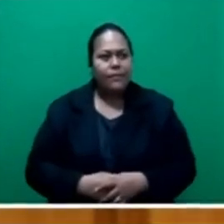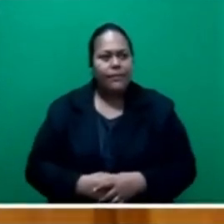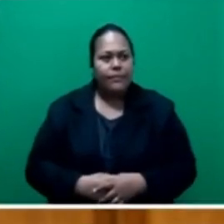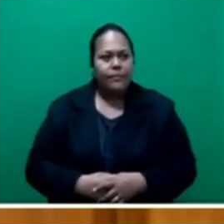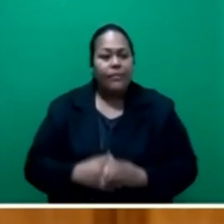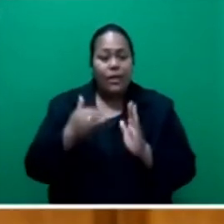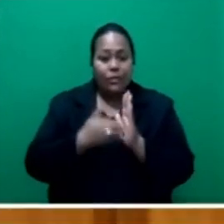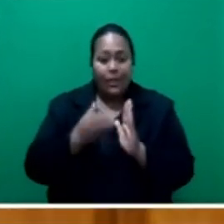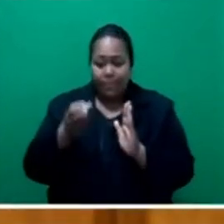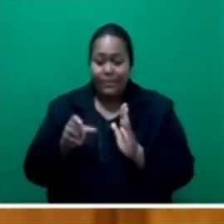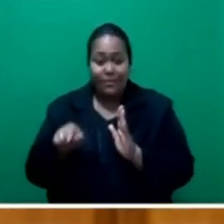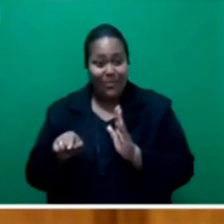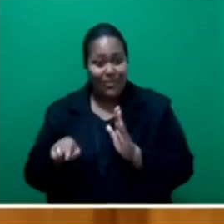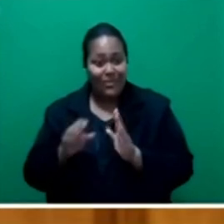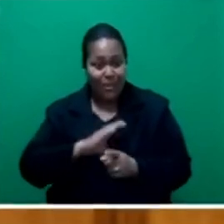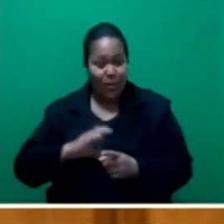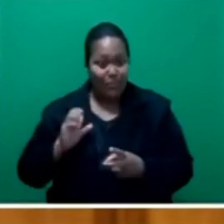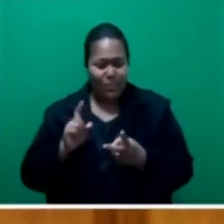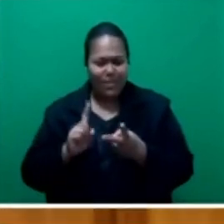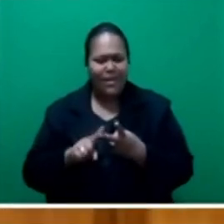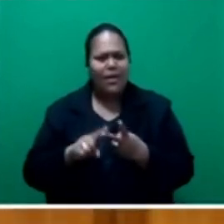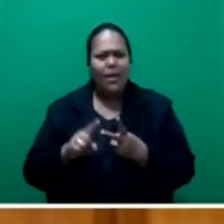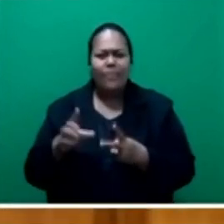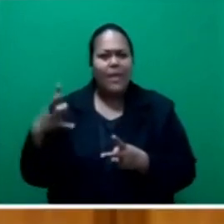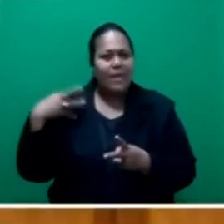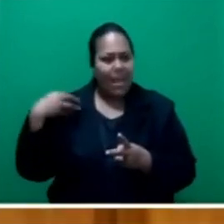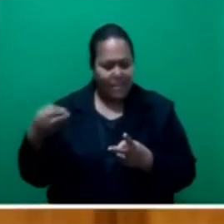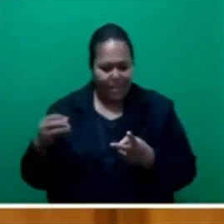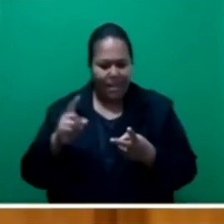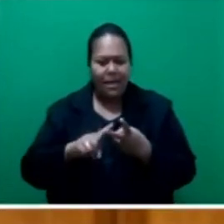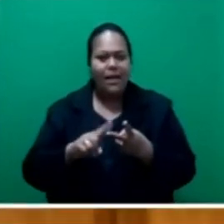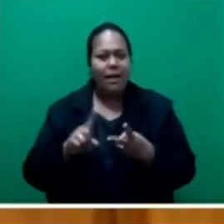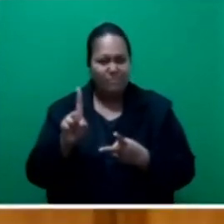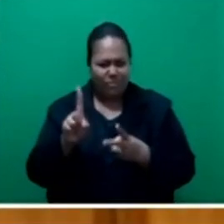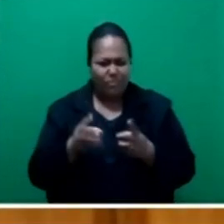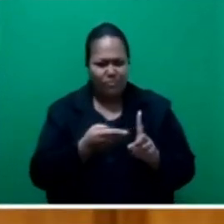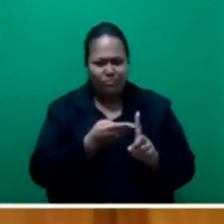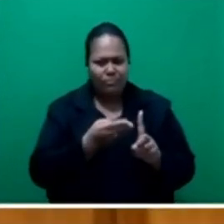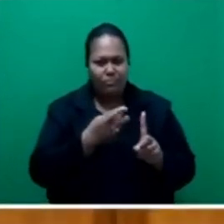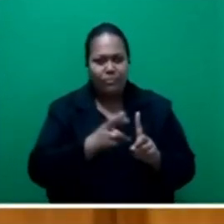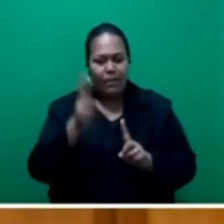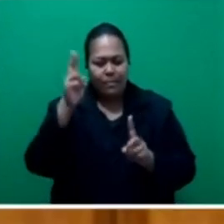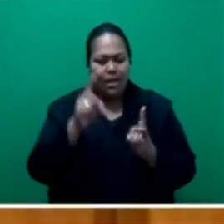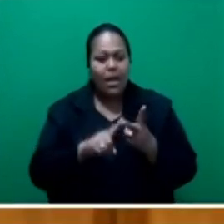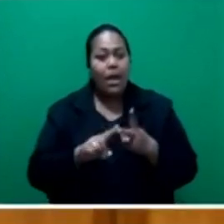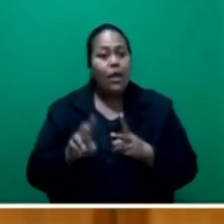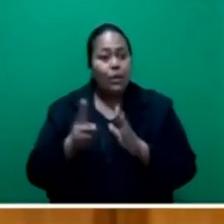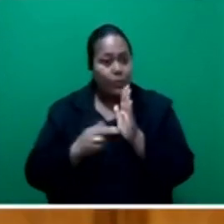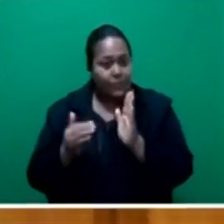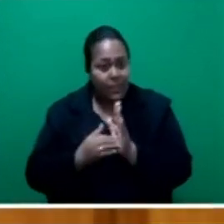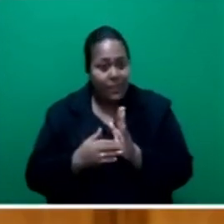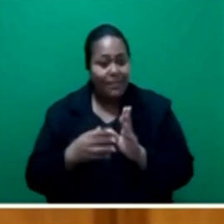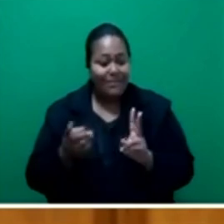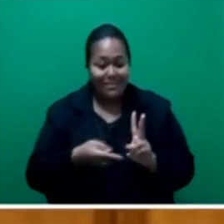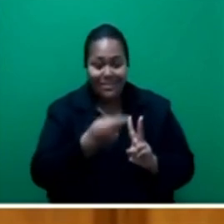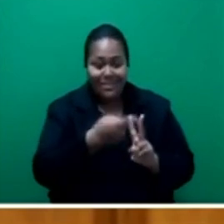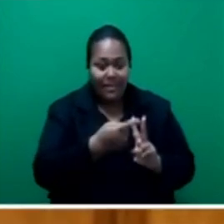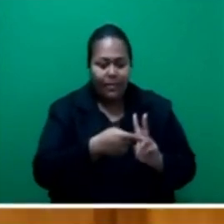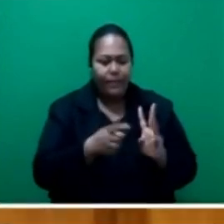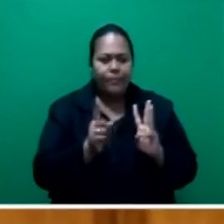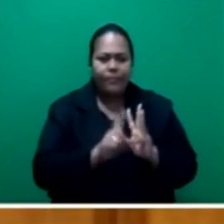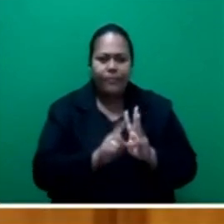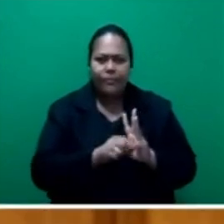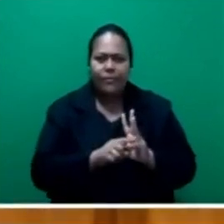Canada, Dr. Evelyn Coxon from New Zealand, Professor Royce Sadler from Australia and from Fiji, Mrs.